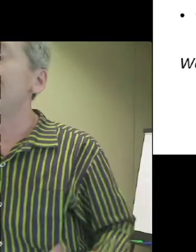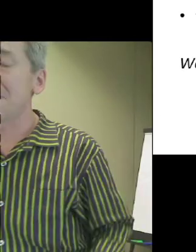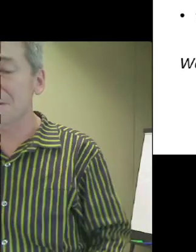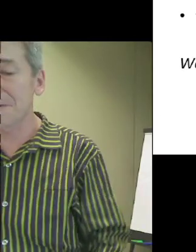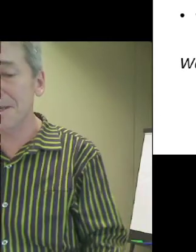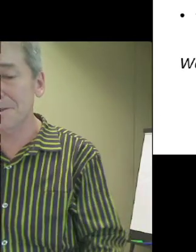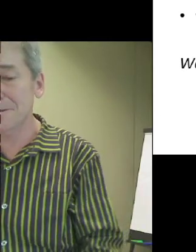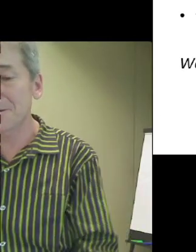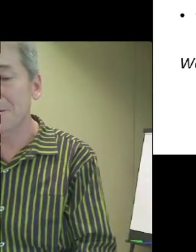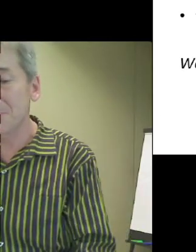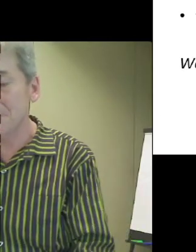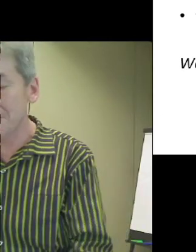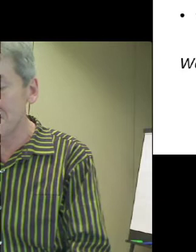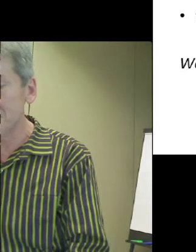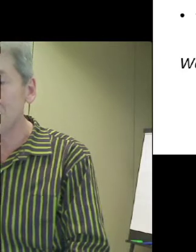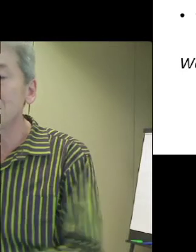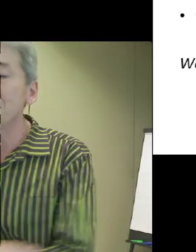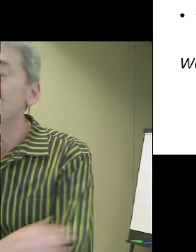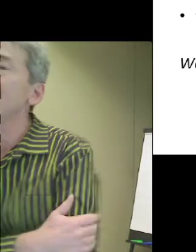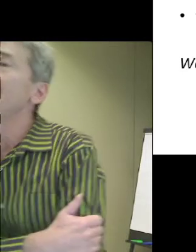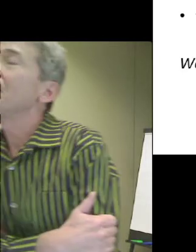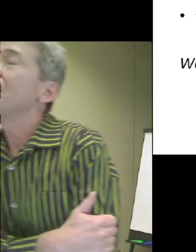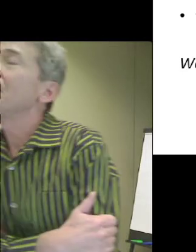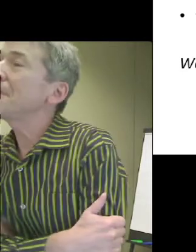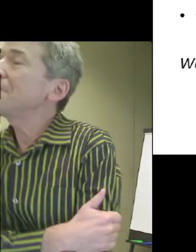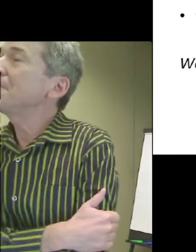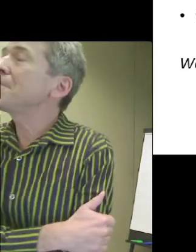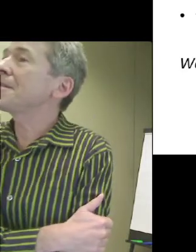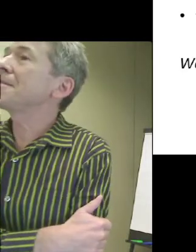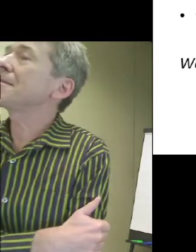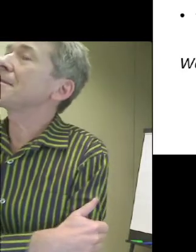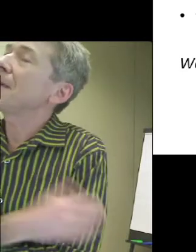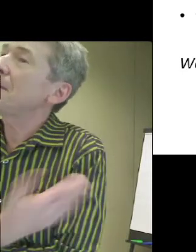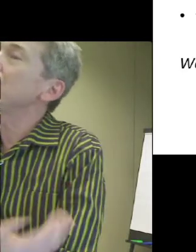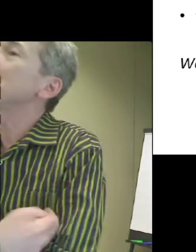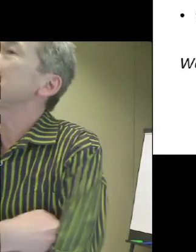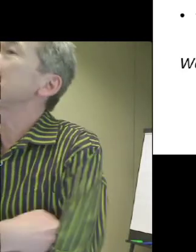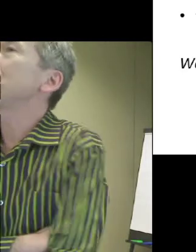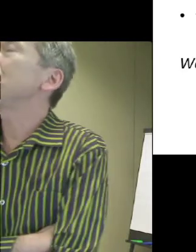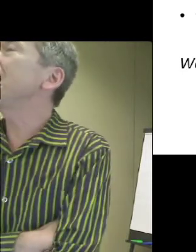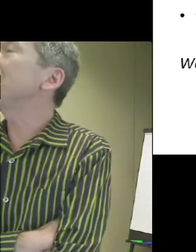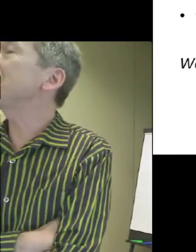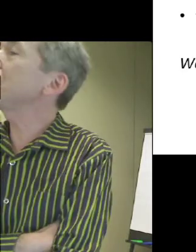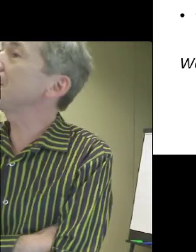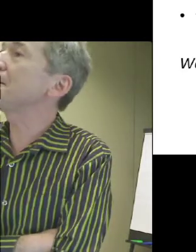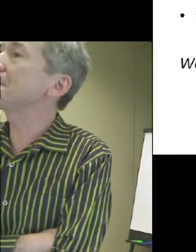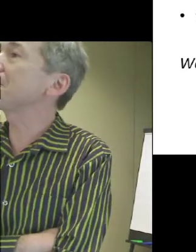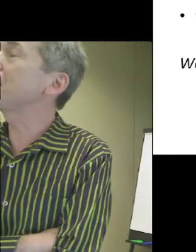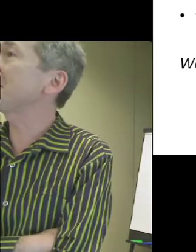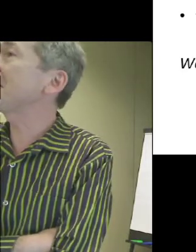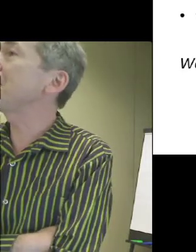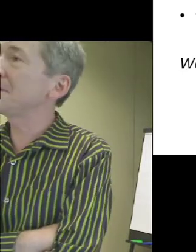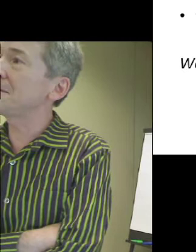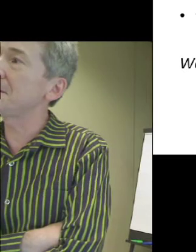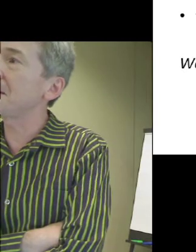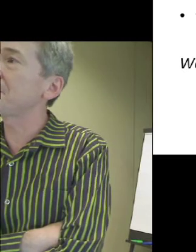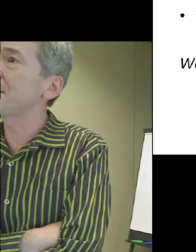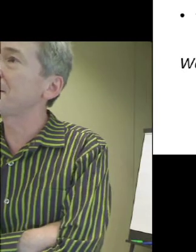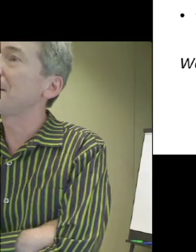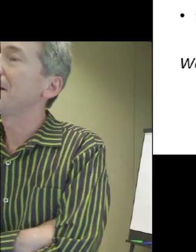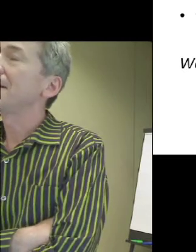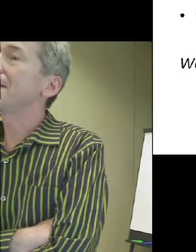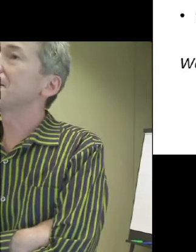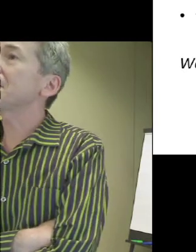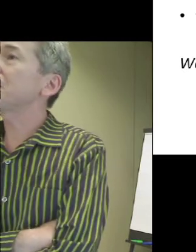various interactions between the two. What I've noticed, having worked for nearly 30 years full time in this